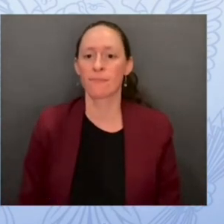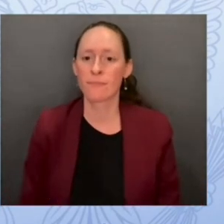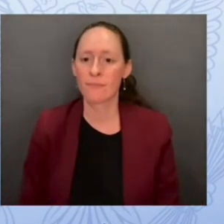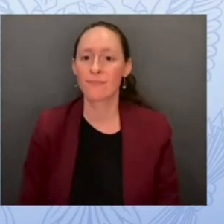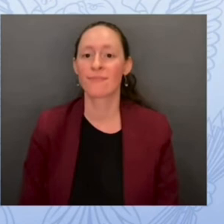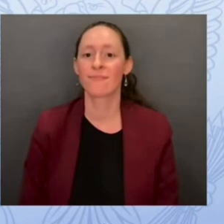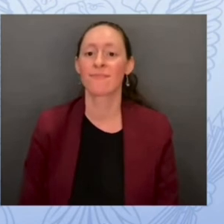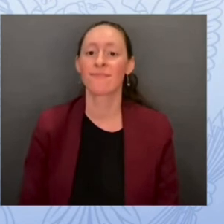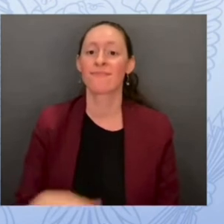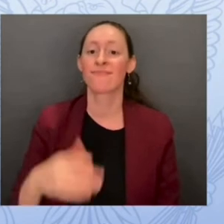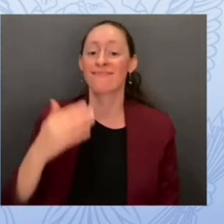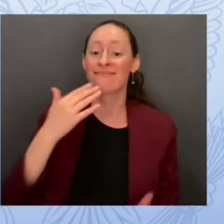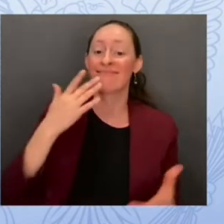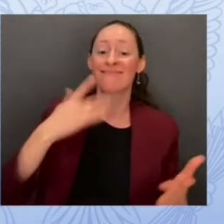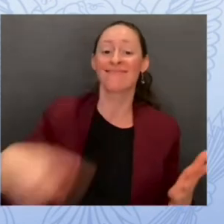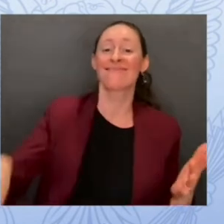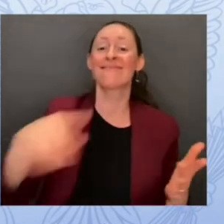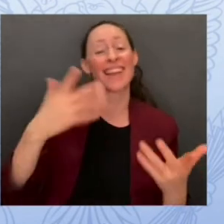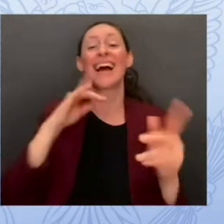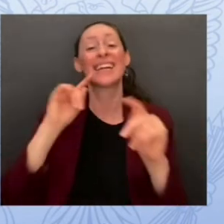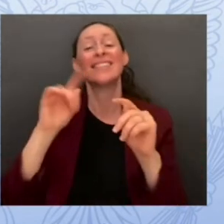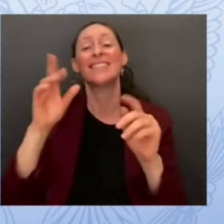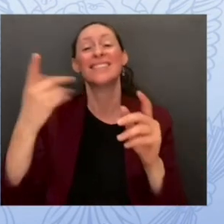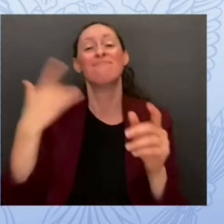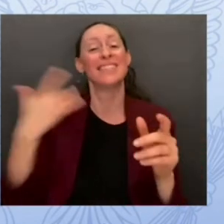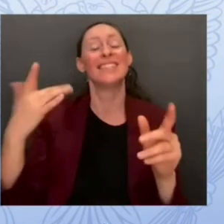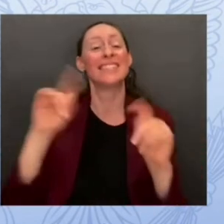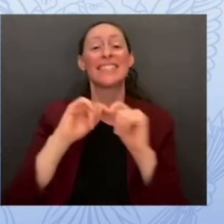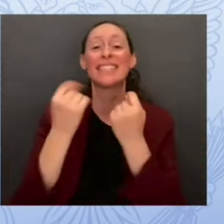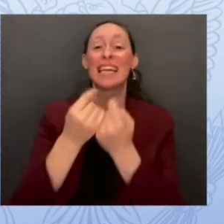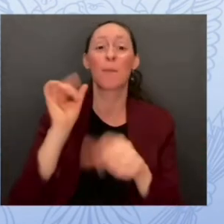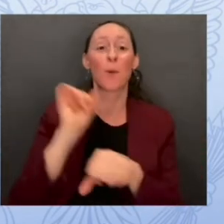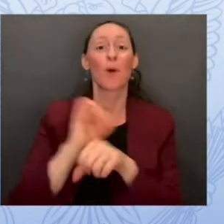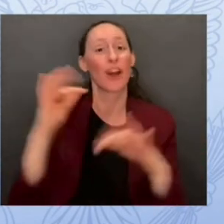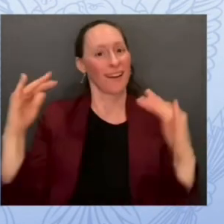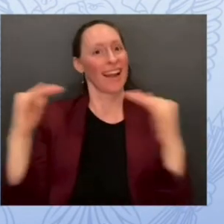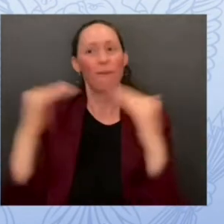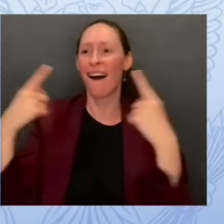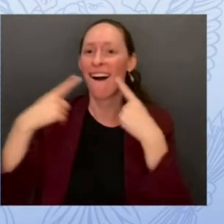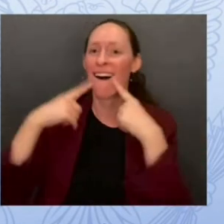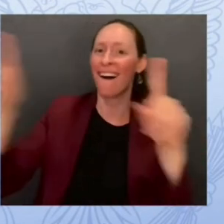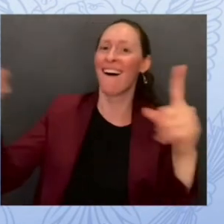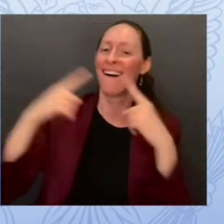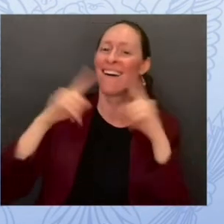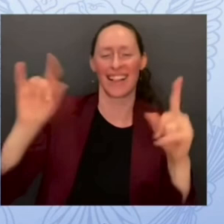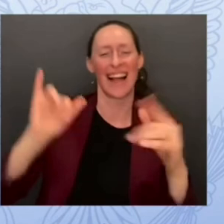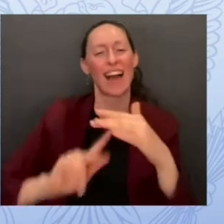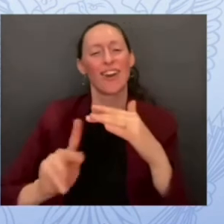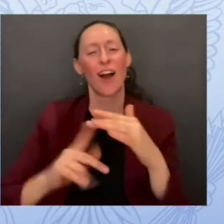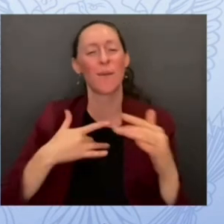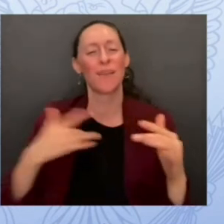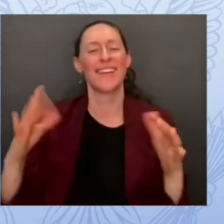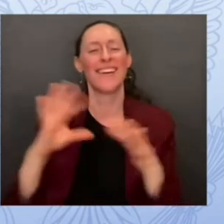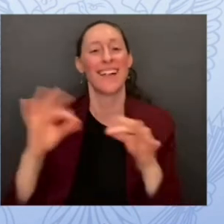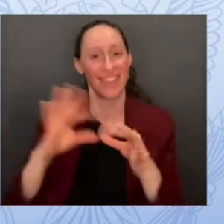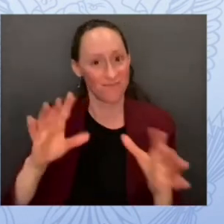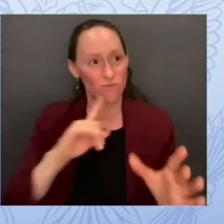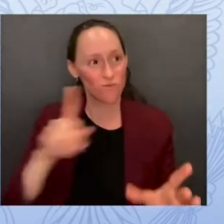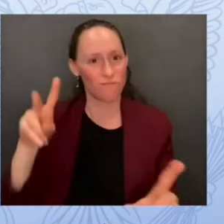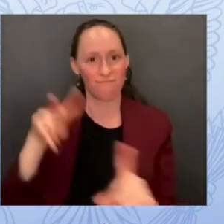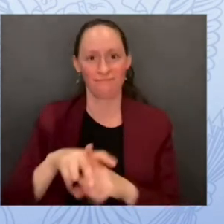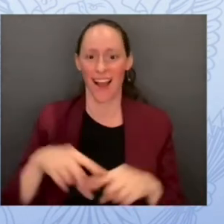i was a kindergarten teacher so we'll always bring that in but your collaboration and the way you help bring all of the folks together that we could